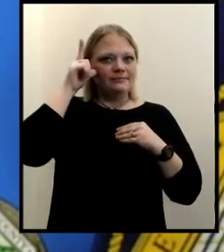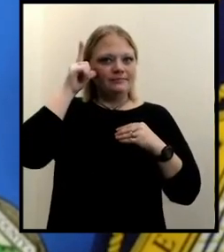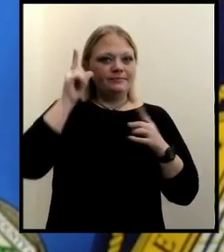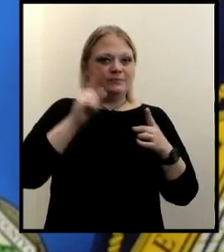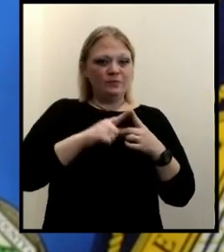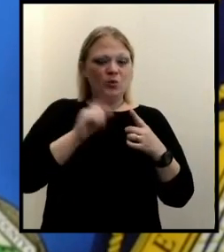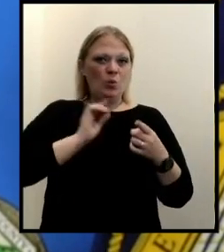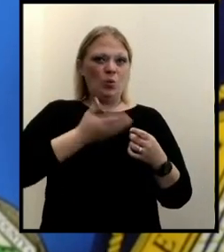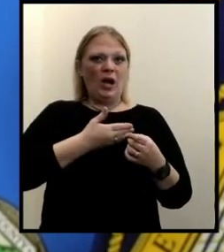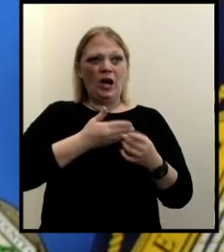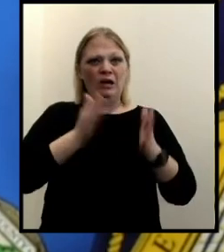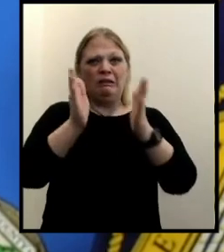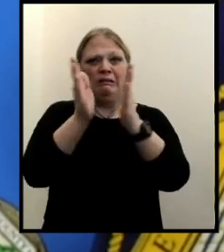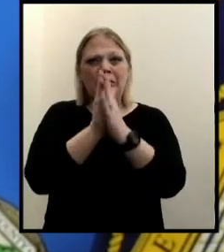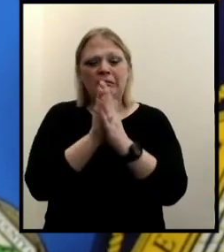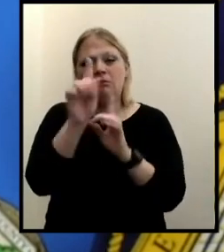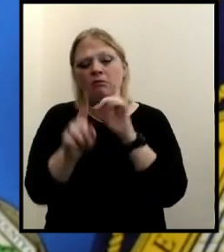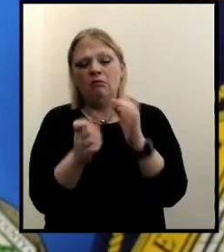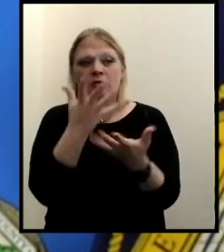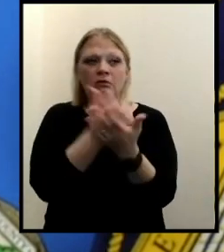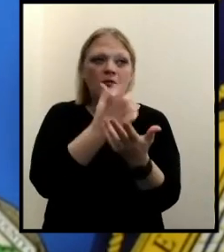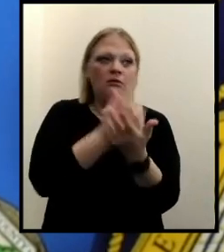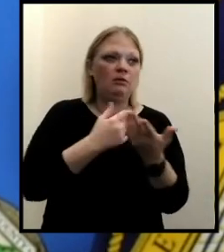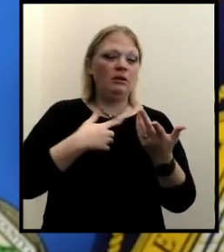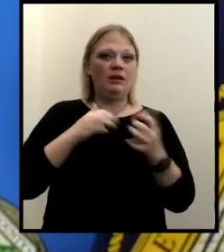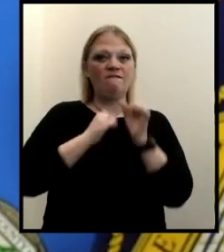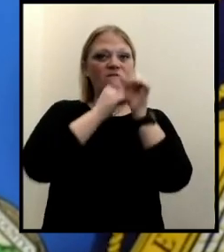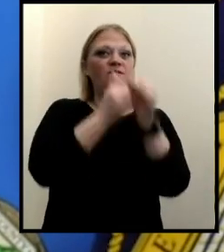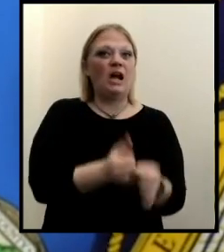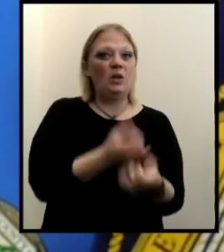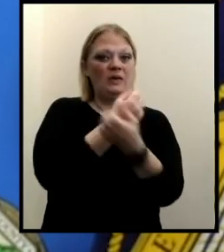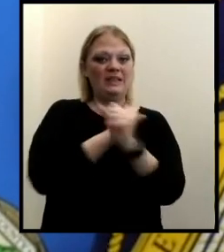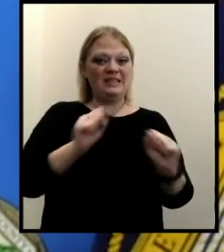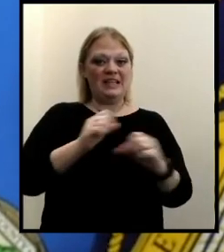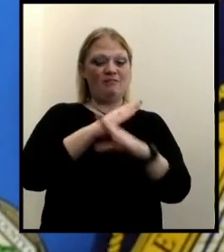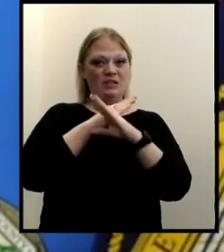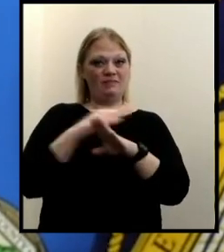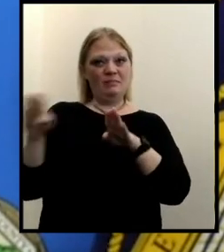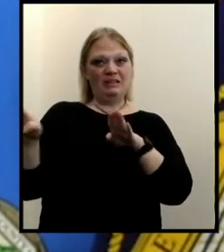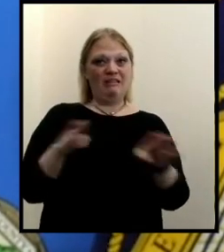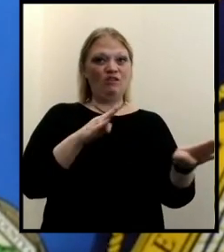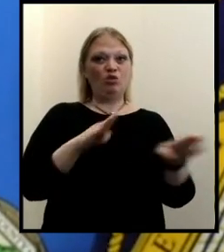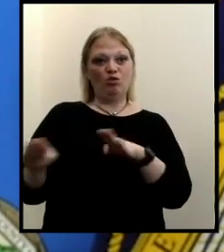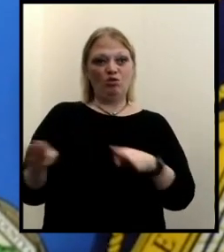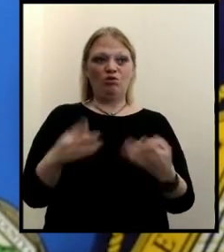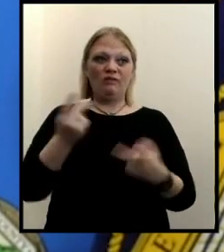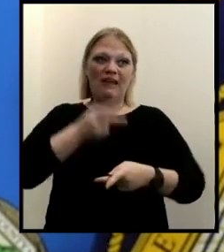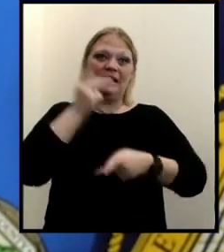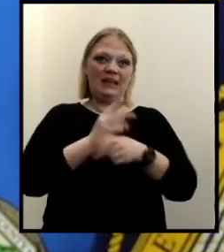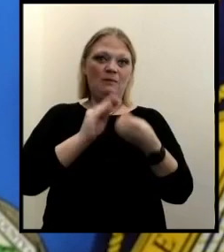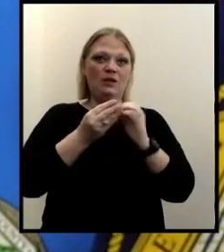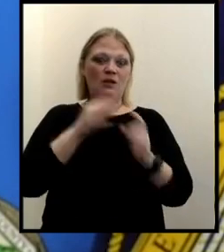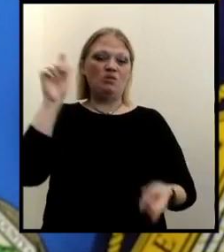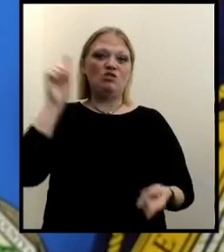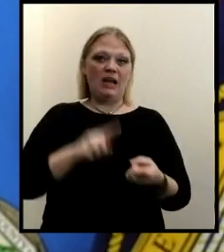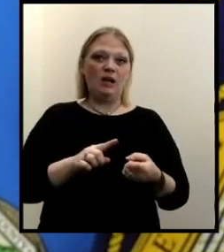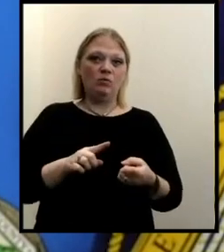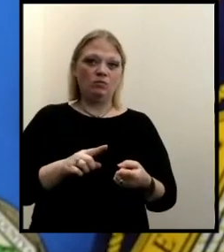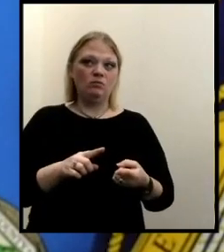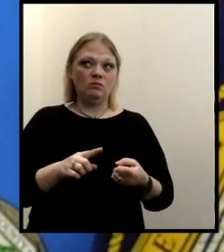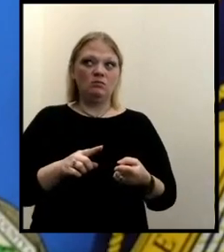and listening to our pleas and and adhering to the safe protective behaviors that are keeping